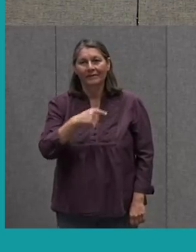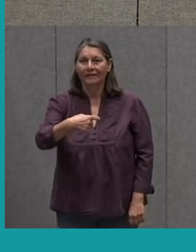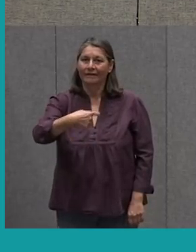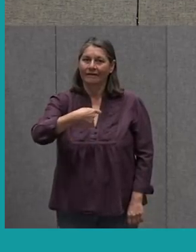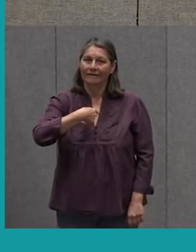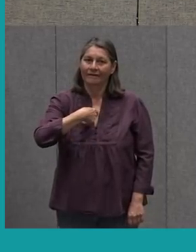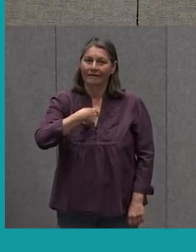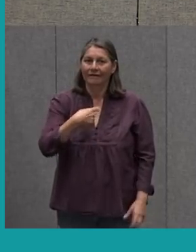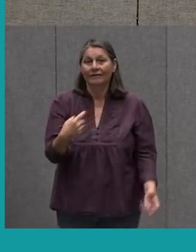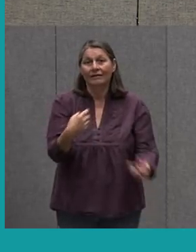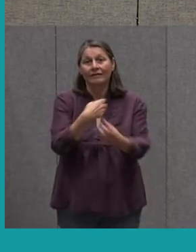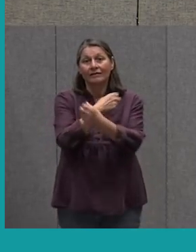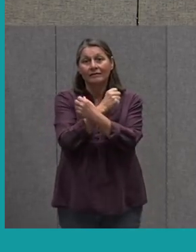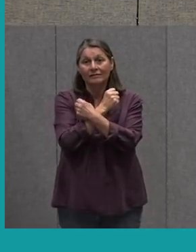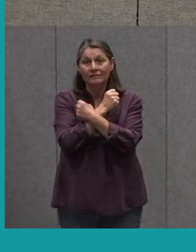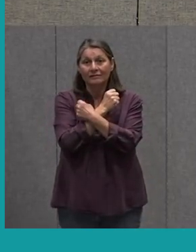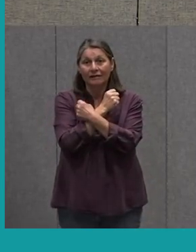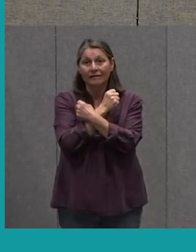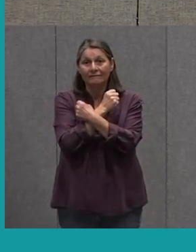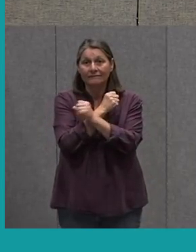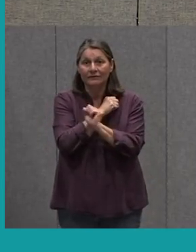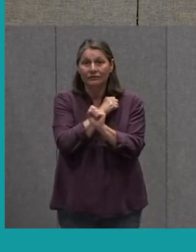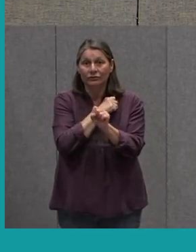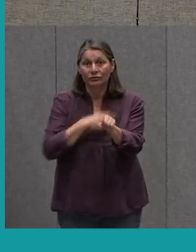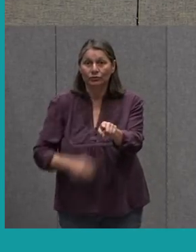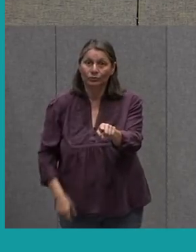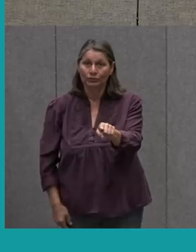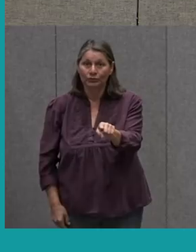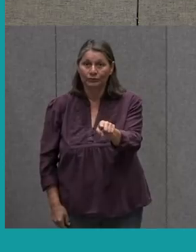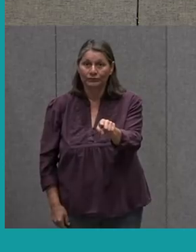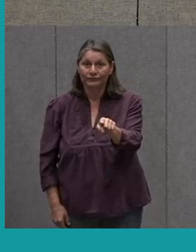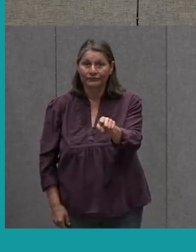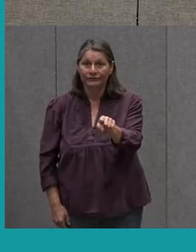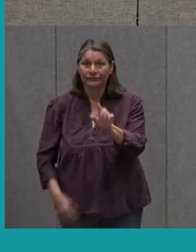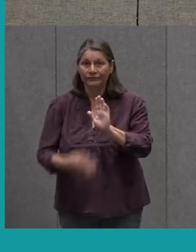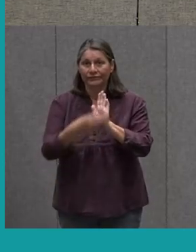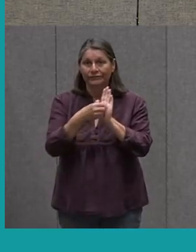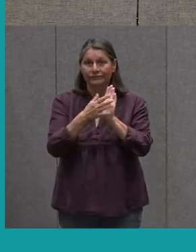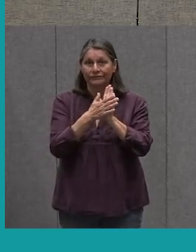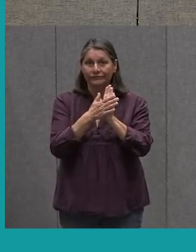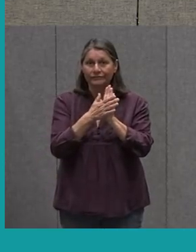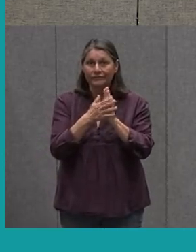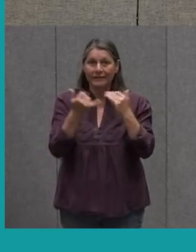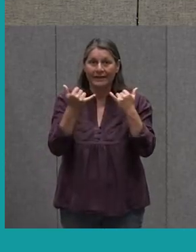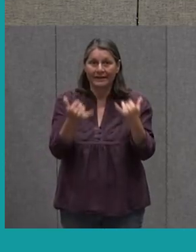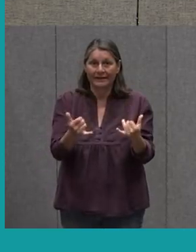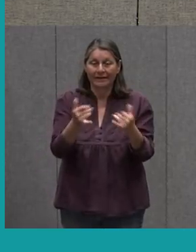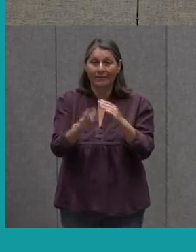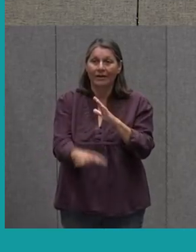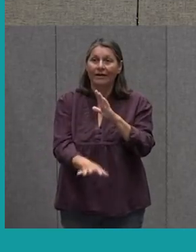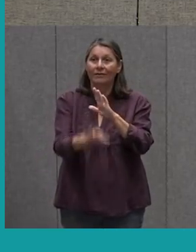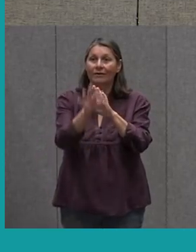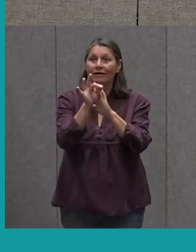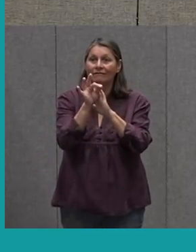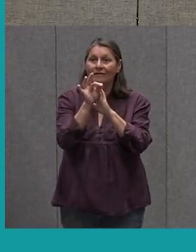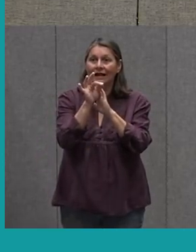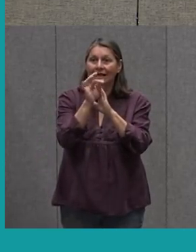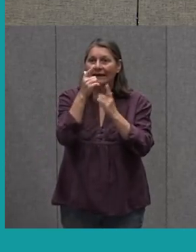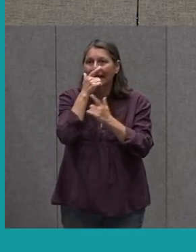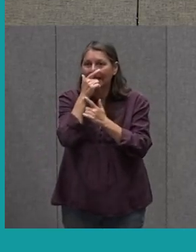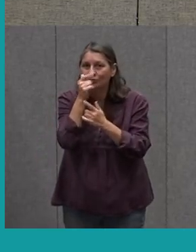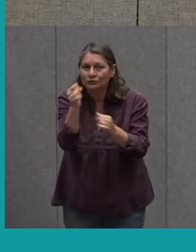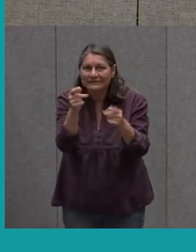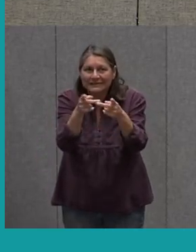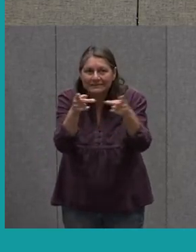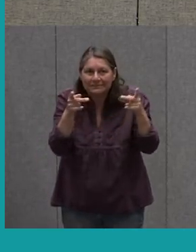And Then I Will Say You Now I Can Find The Most Interesting Sneaky Place To